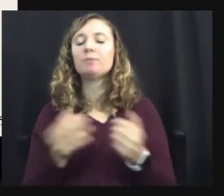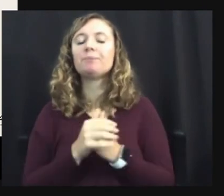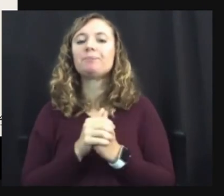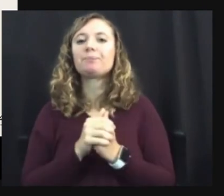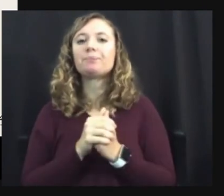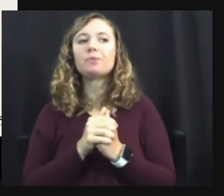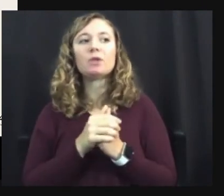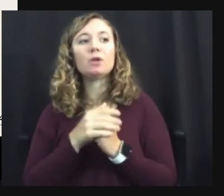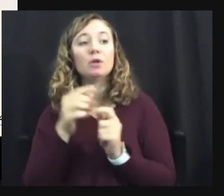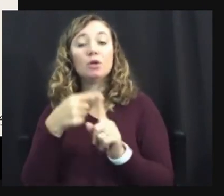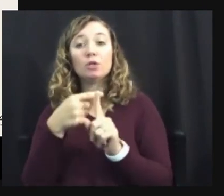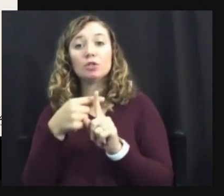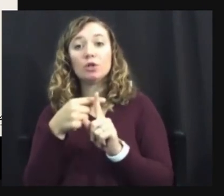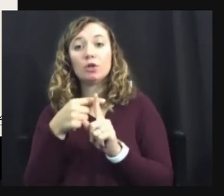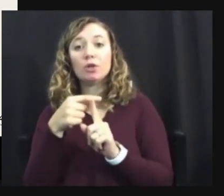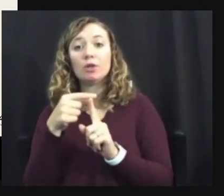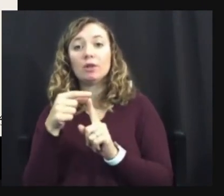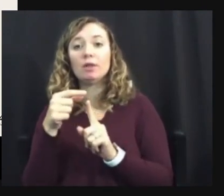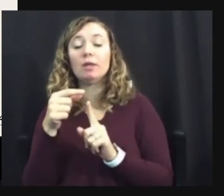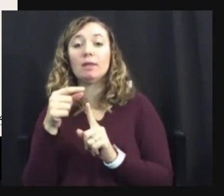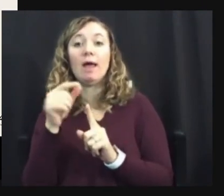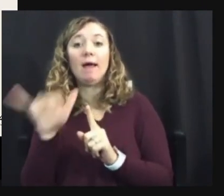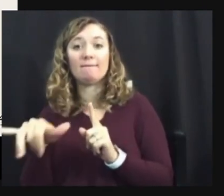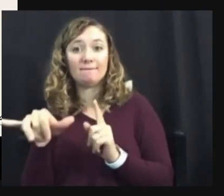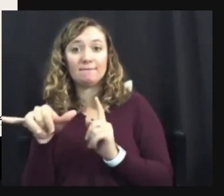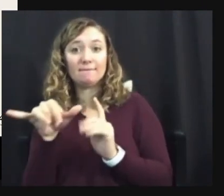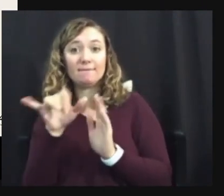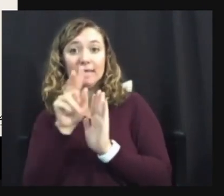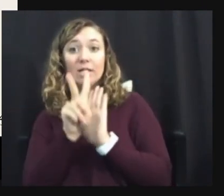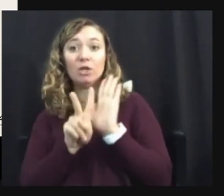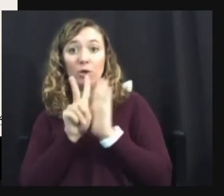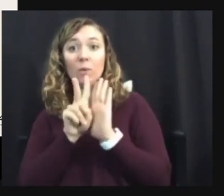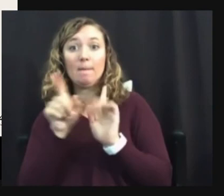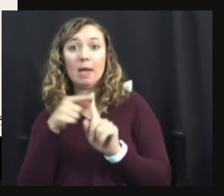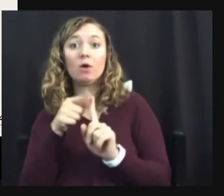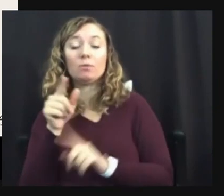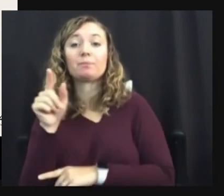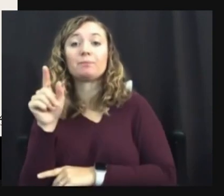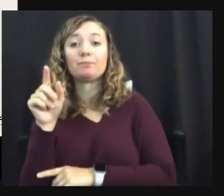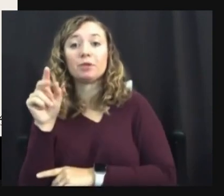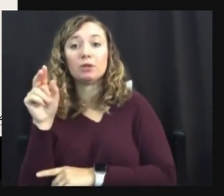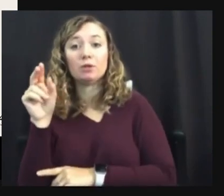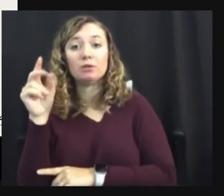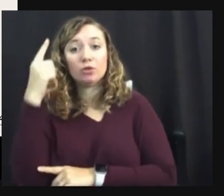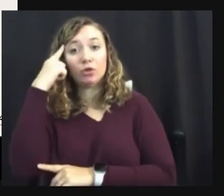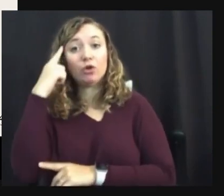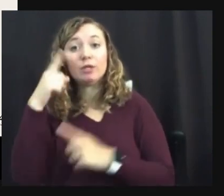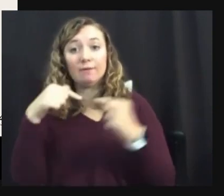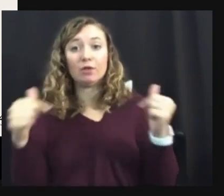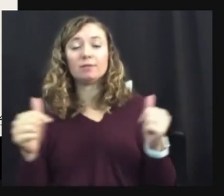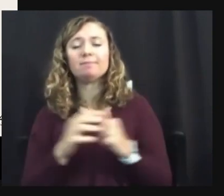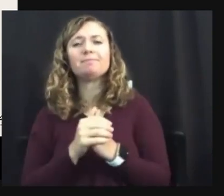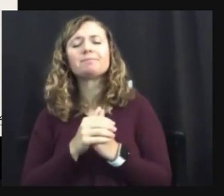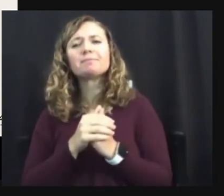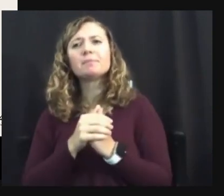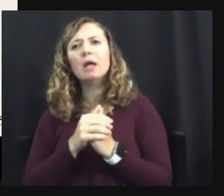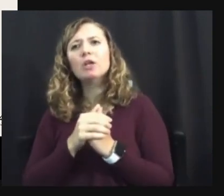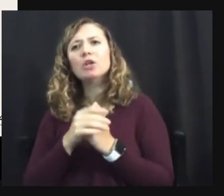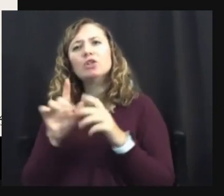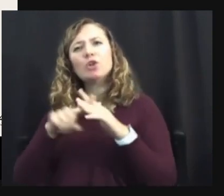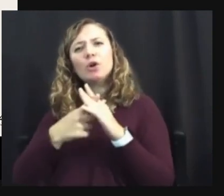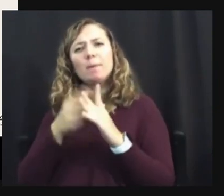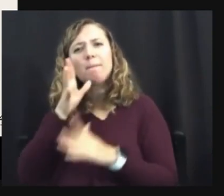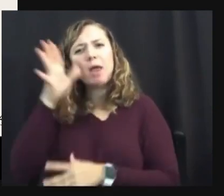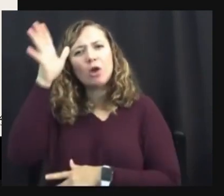also include that's available on YouTube, um, to get them starting to talk about like, how does your brain work?